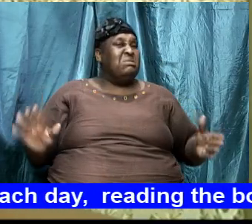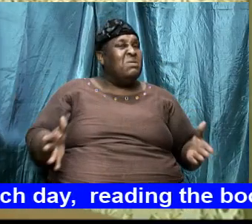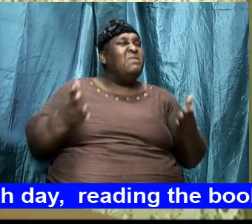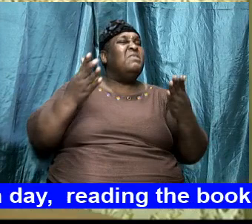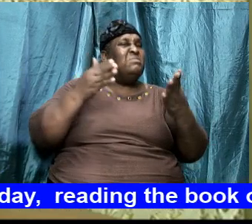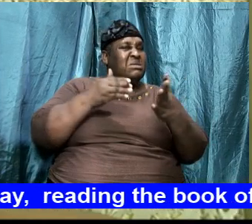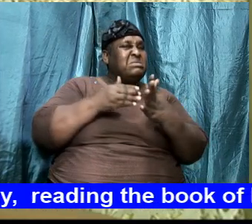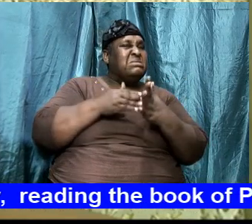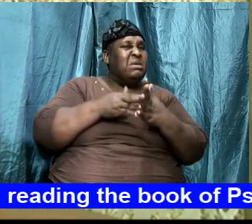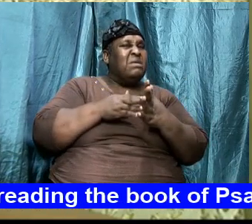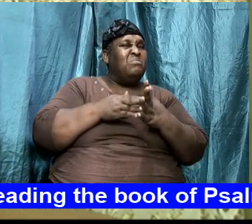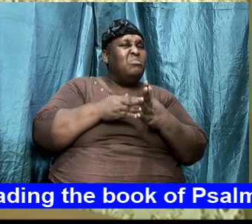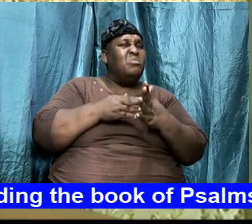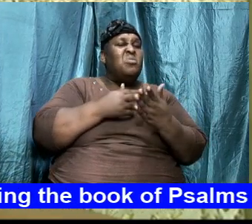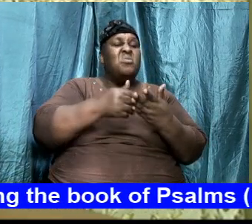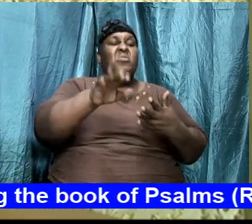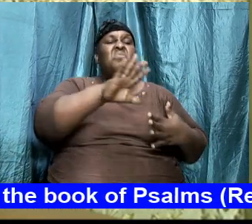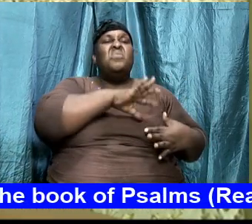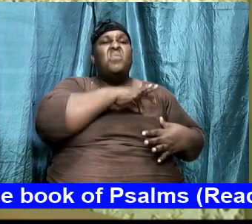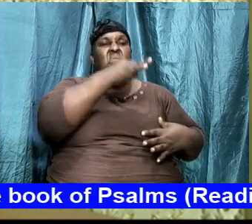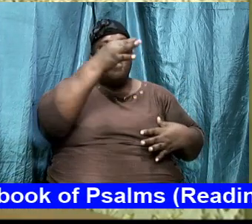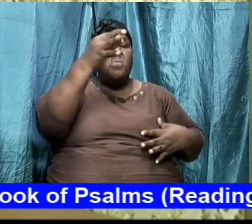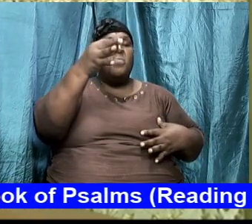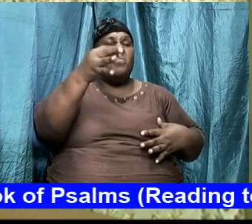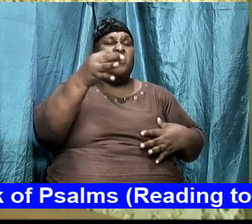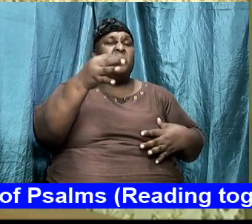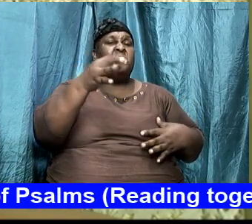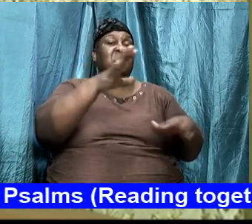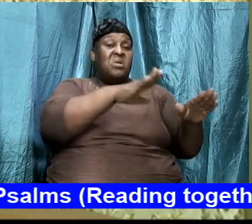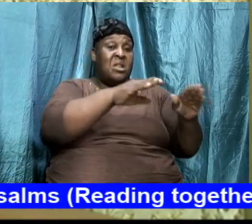Holy Ghost will leave you for you to grab and straw